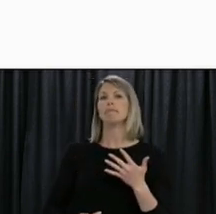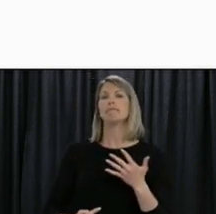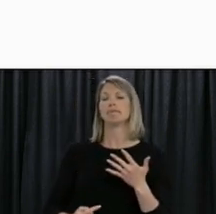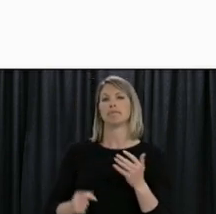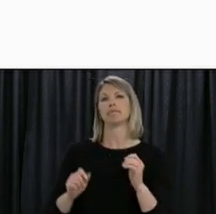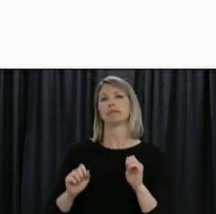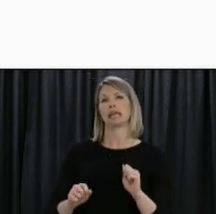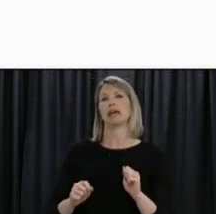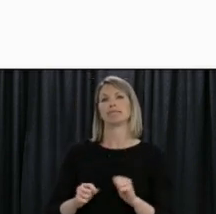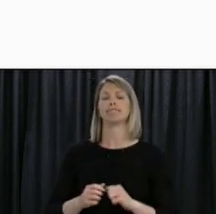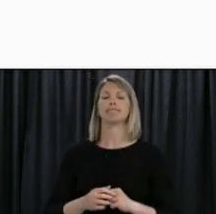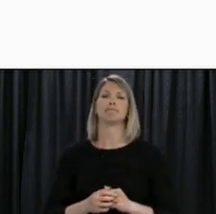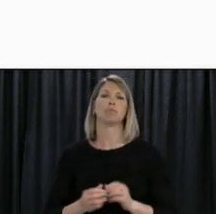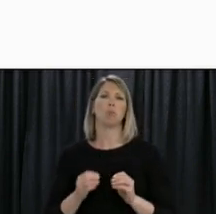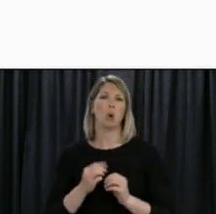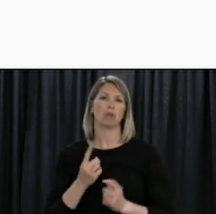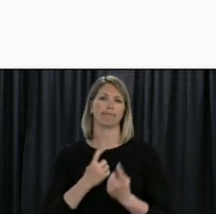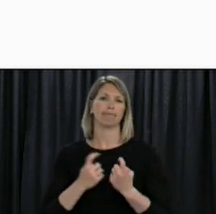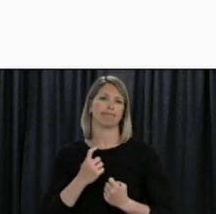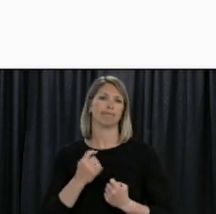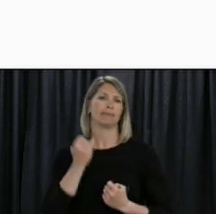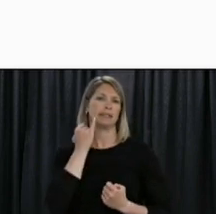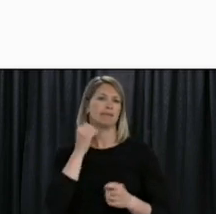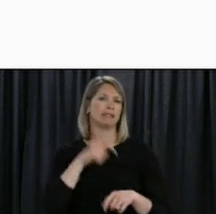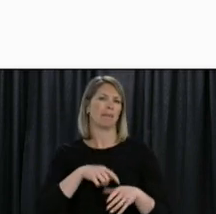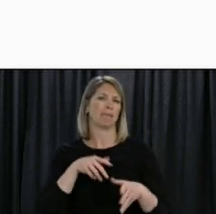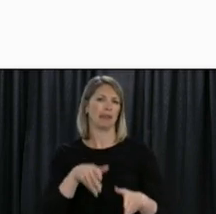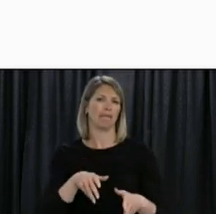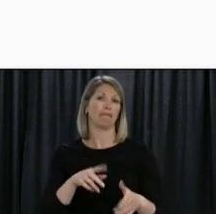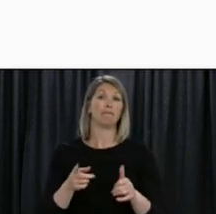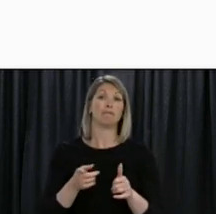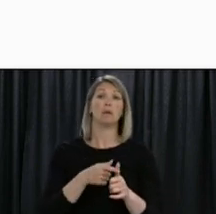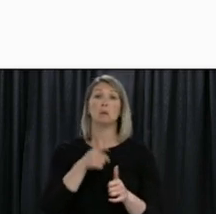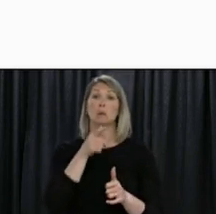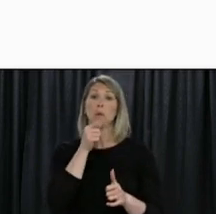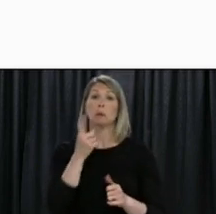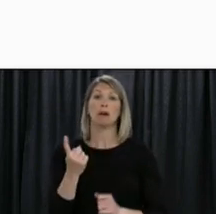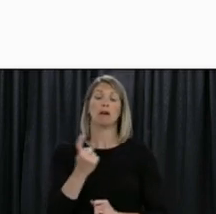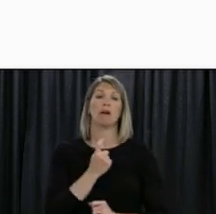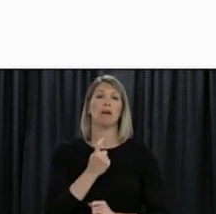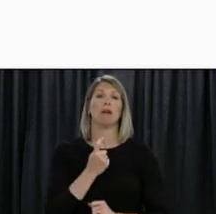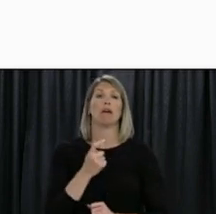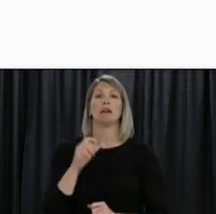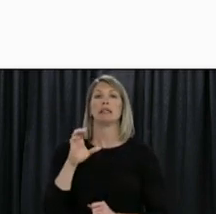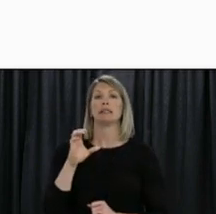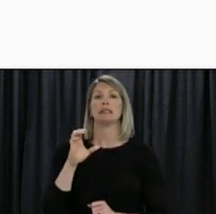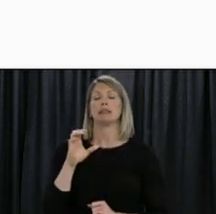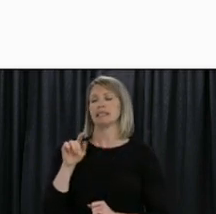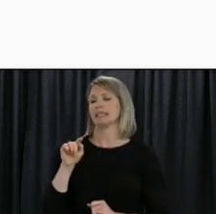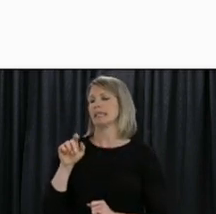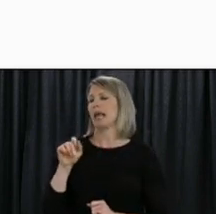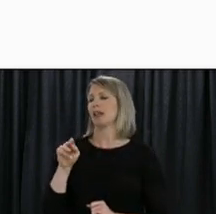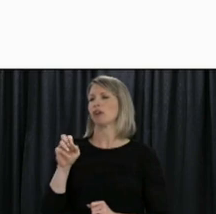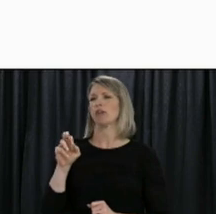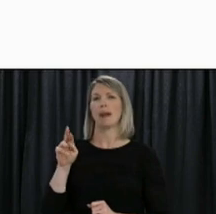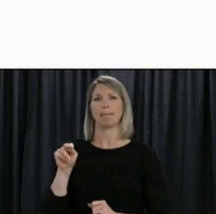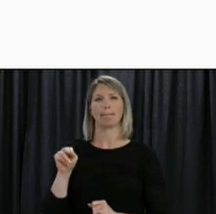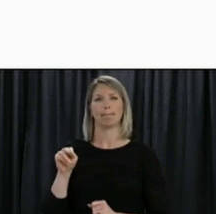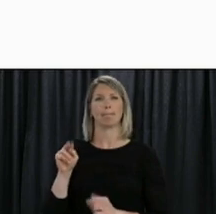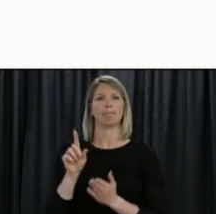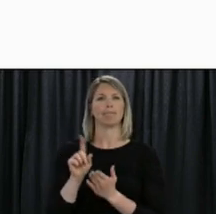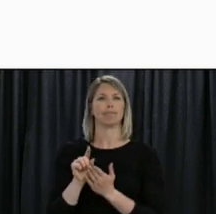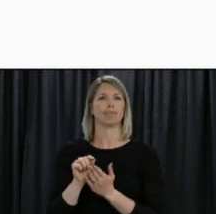permit there will be an opportunity for single questions. Our first questions today are from Peter Jackson of the Telegram. Please go ahead.